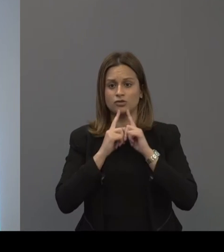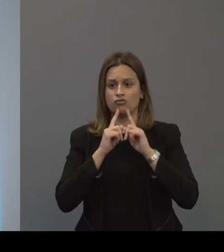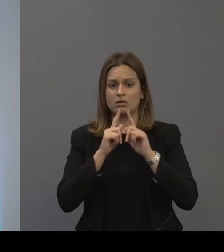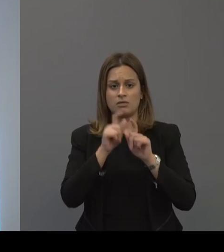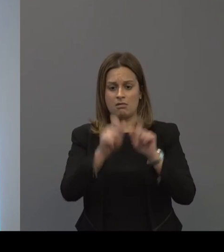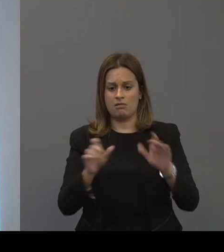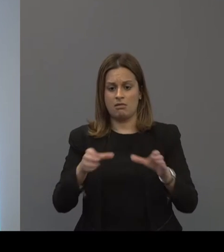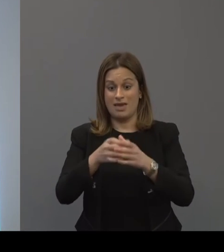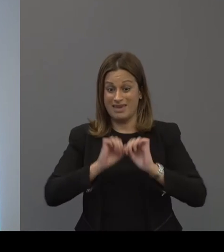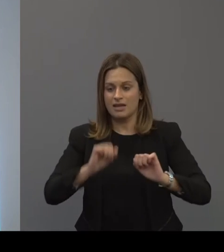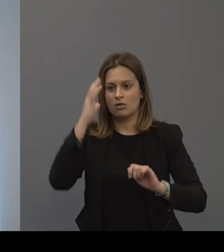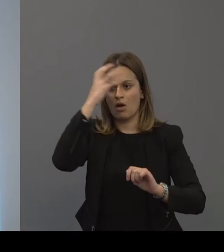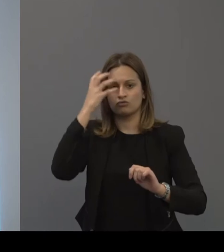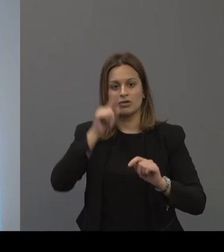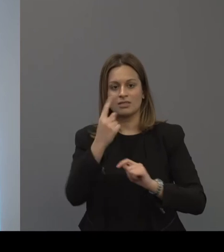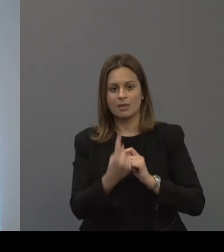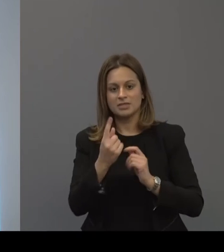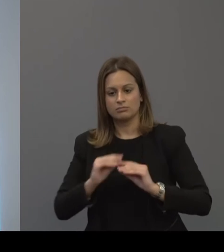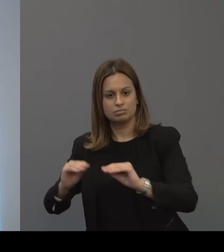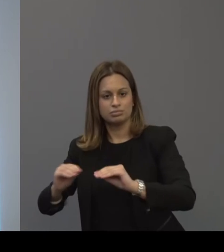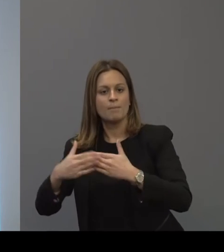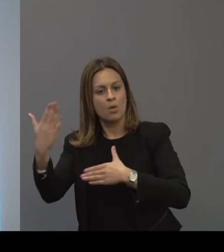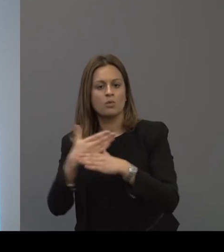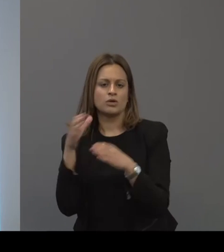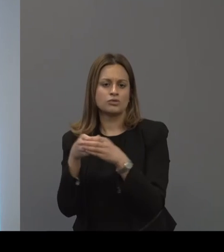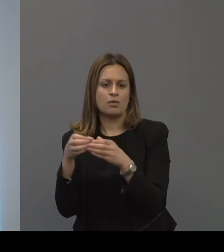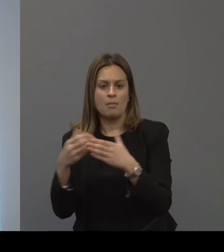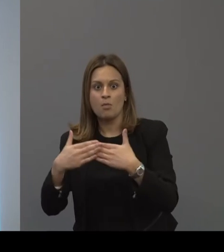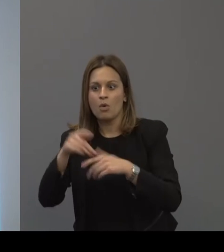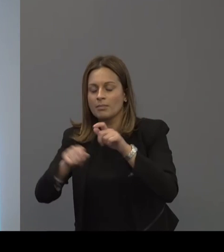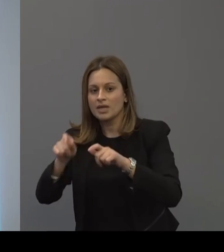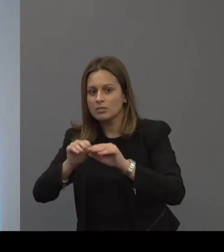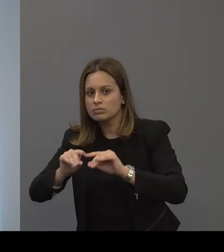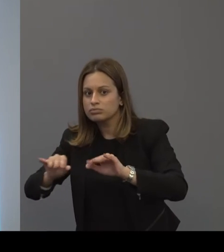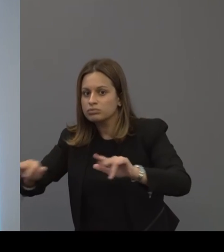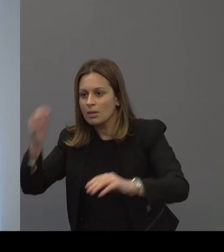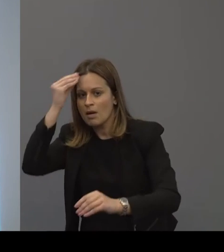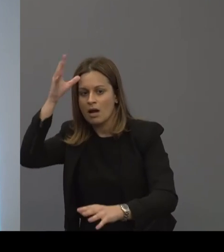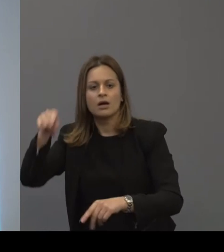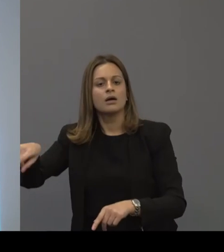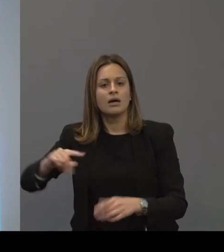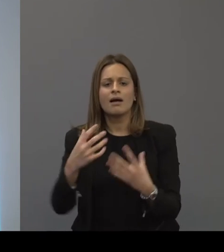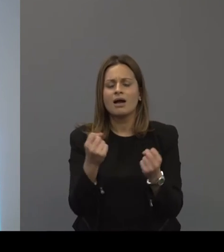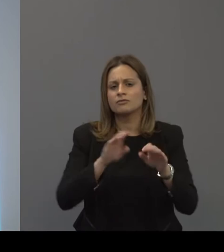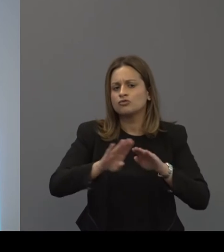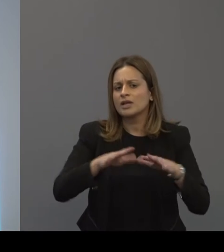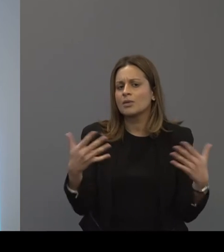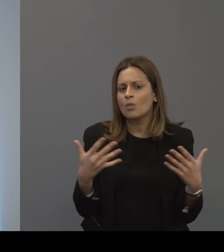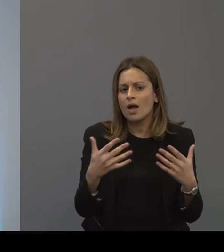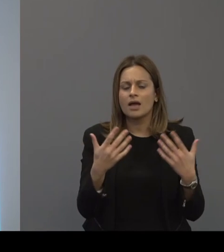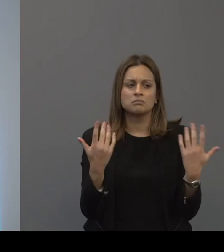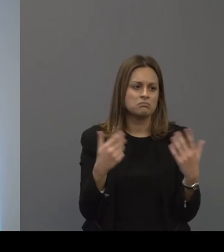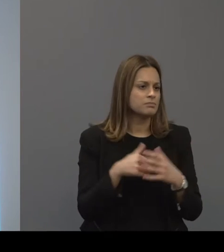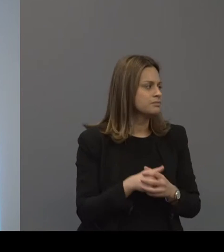within these countries so that they can continue to deliver the workshop and get more people trained. So we now have training teams